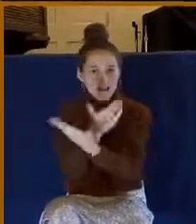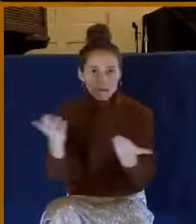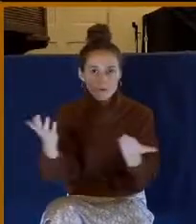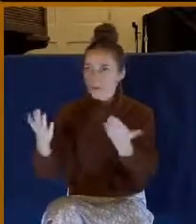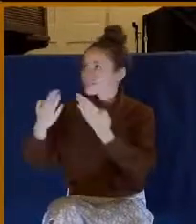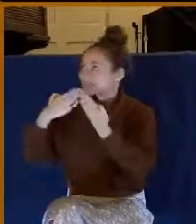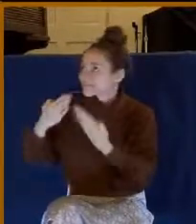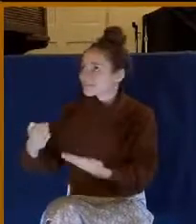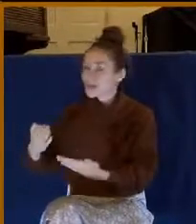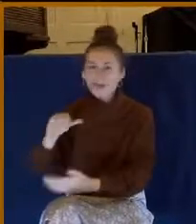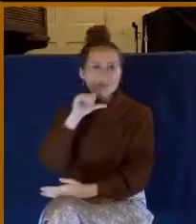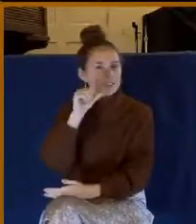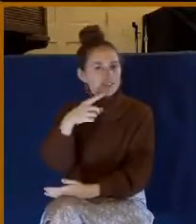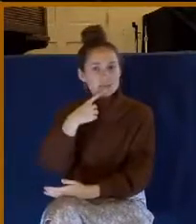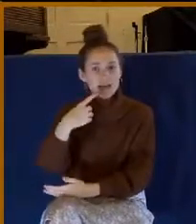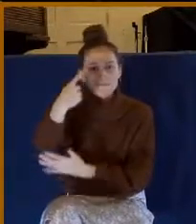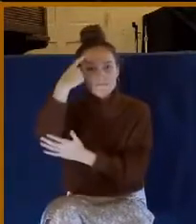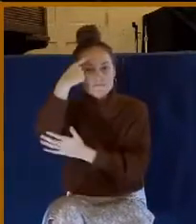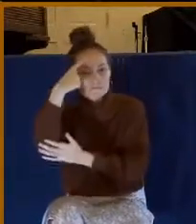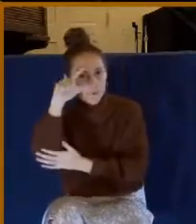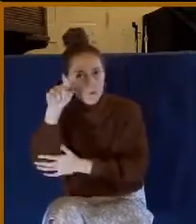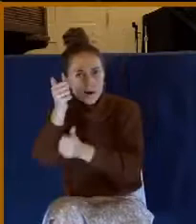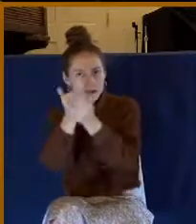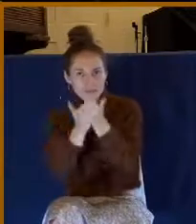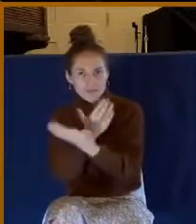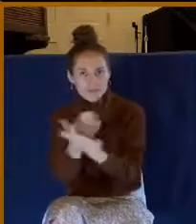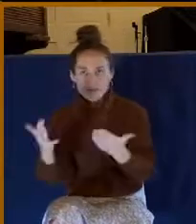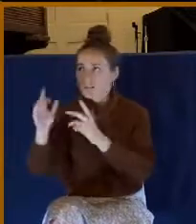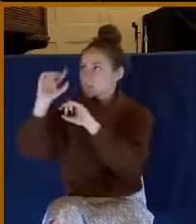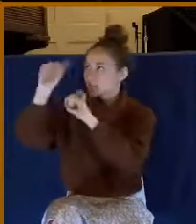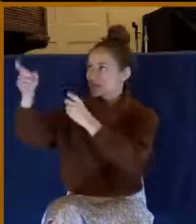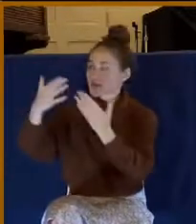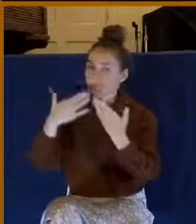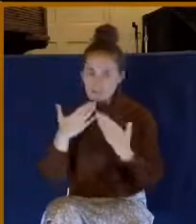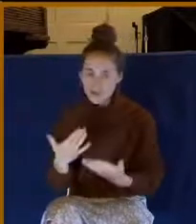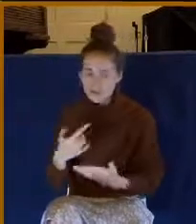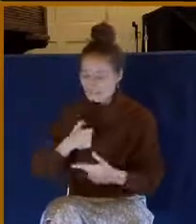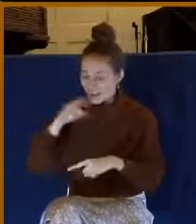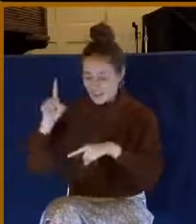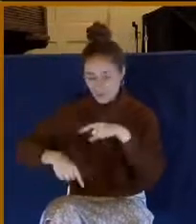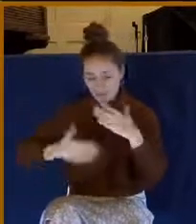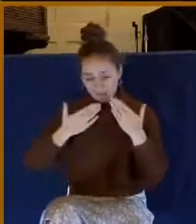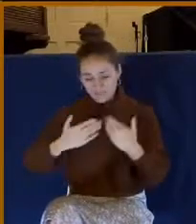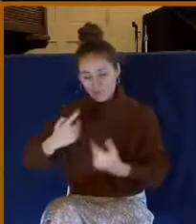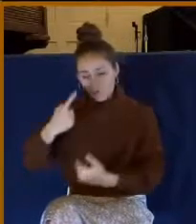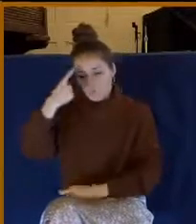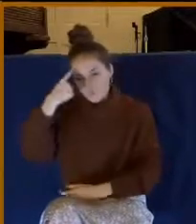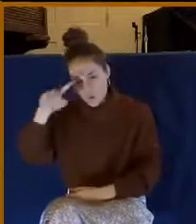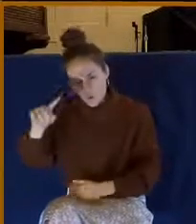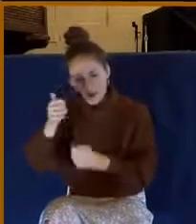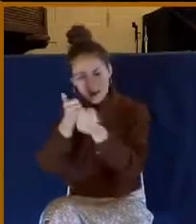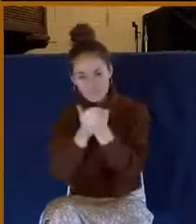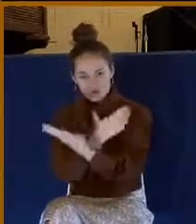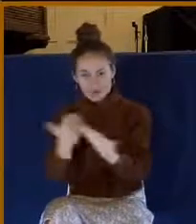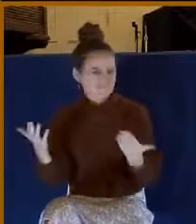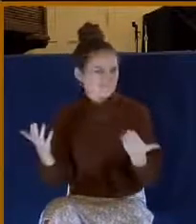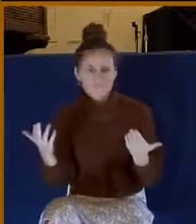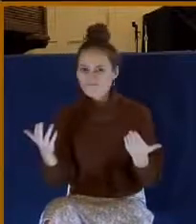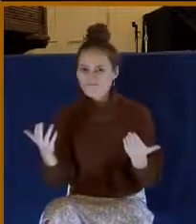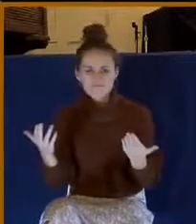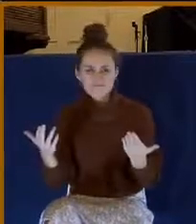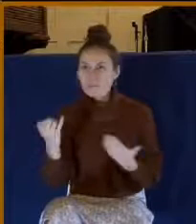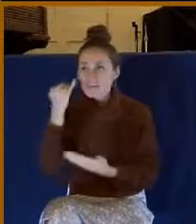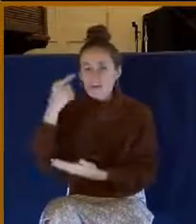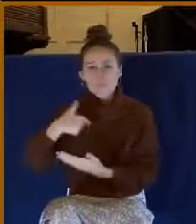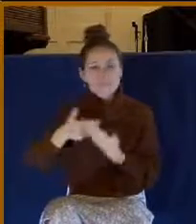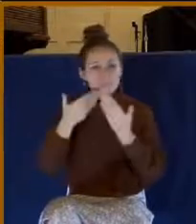it doesn't say for everything, give thanks. I can't be thankful for everything. If I was to